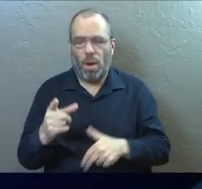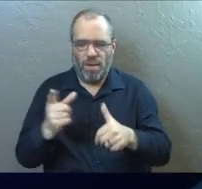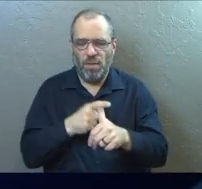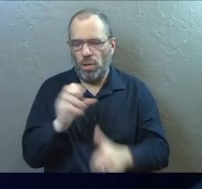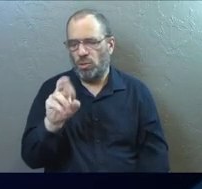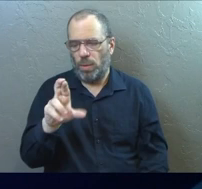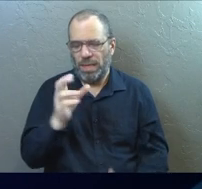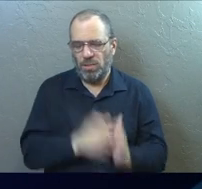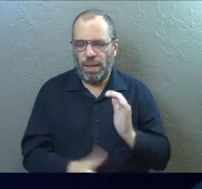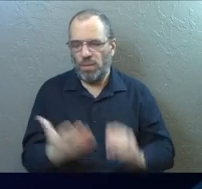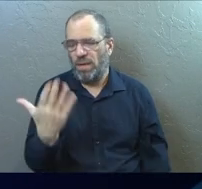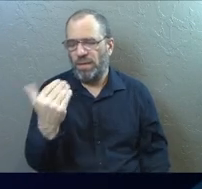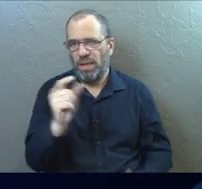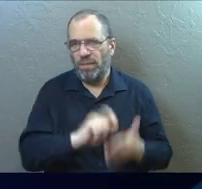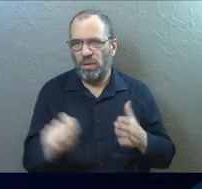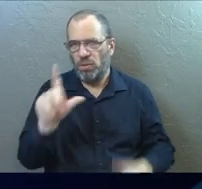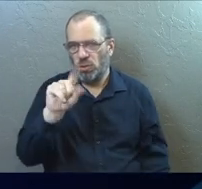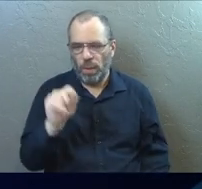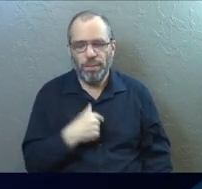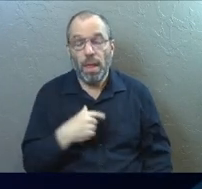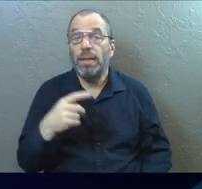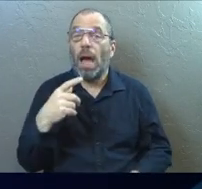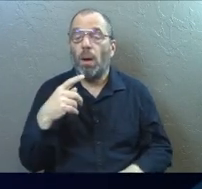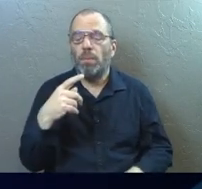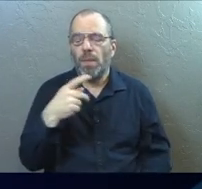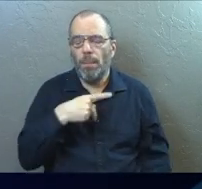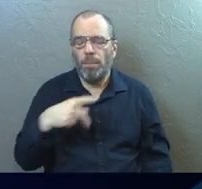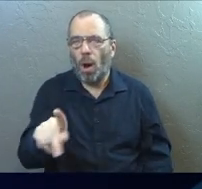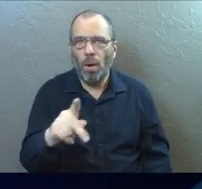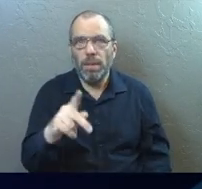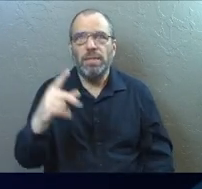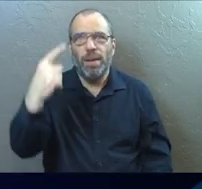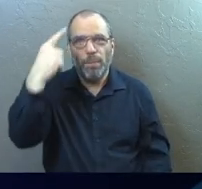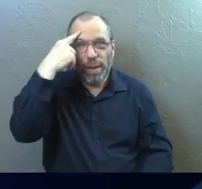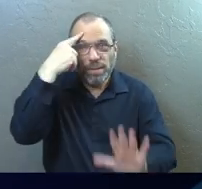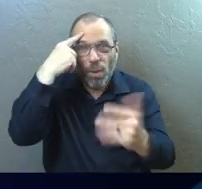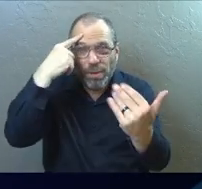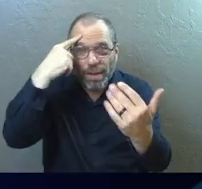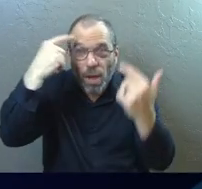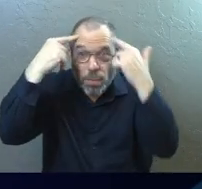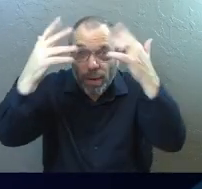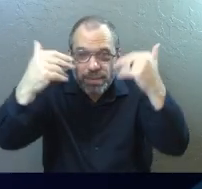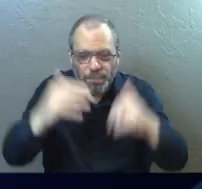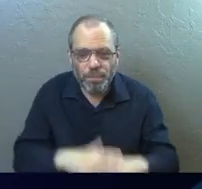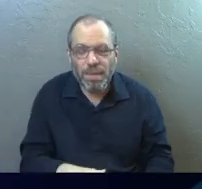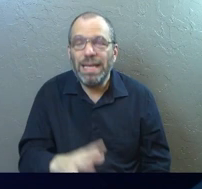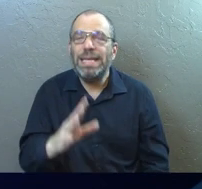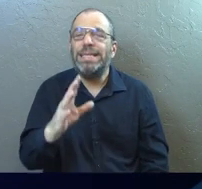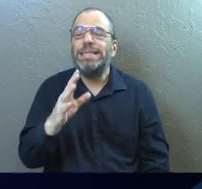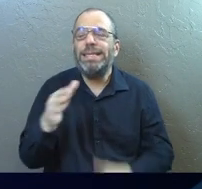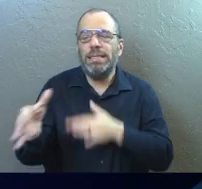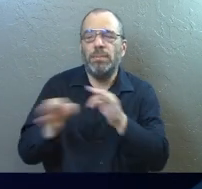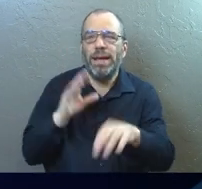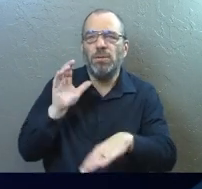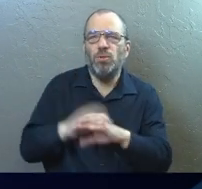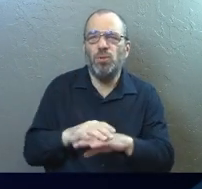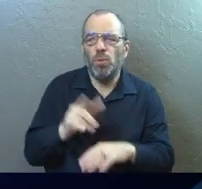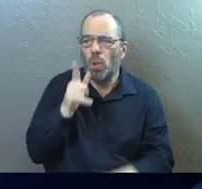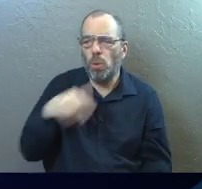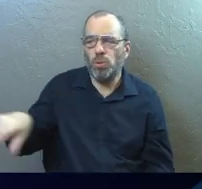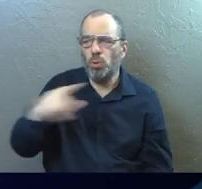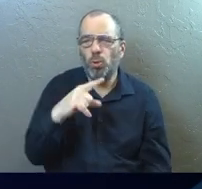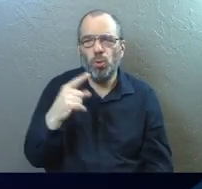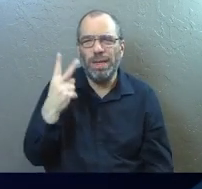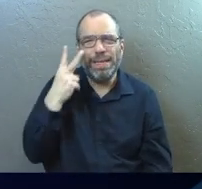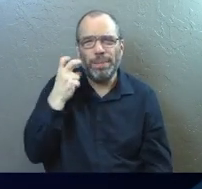Corinthians 15, 20. And when Paul's talking here, you're going to need your brains for just a second. He's talking to some skeptics of Jesus'